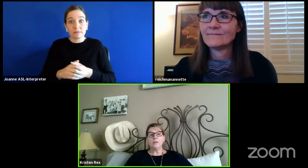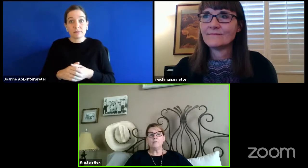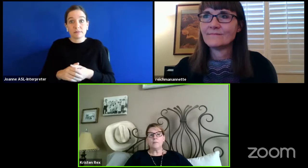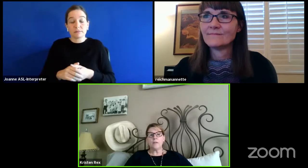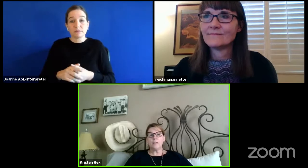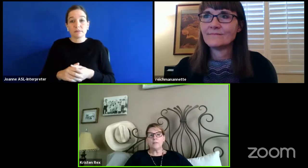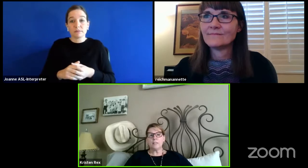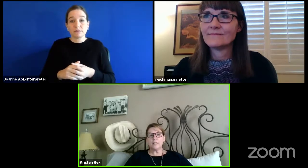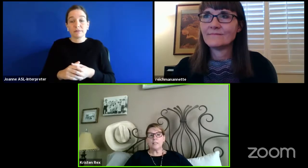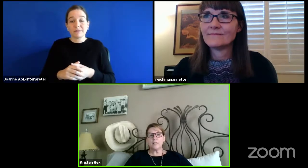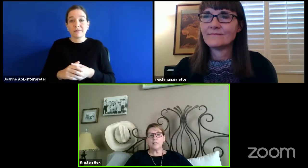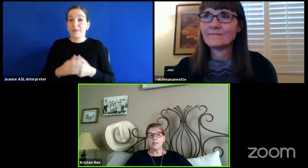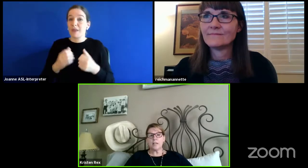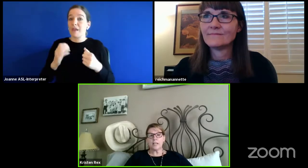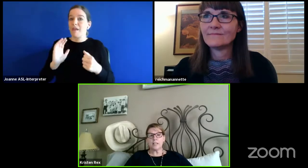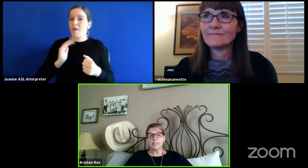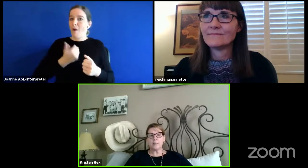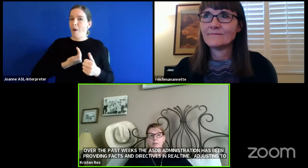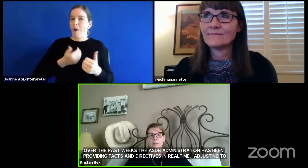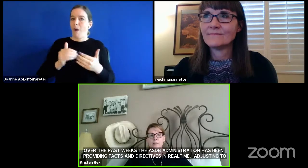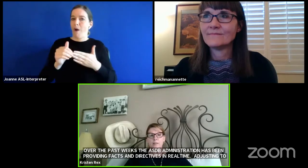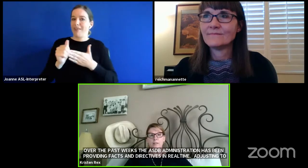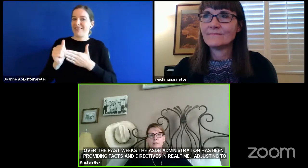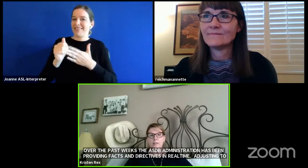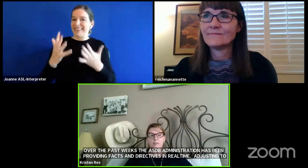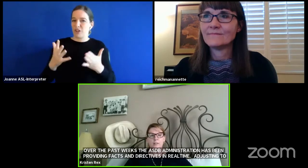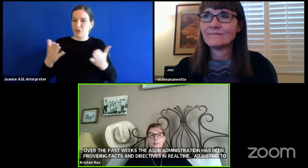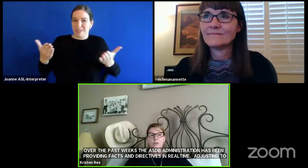For many of our leaders here at ASDB,